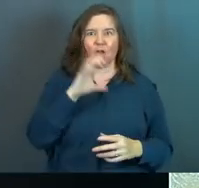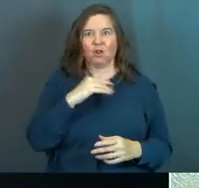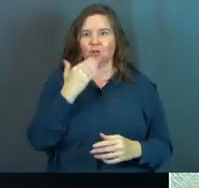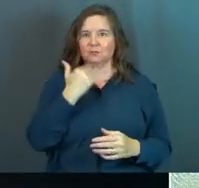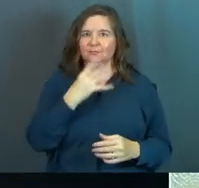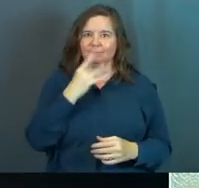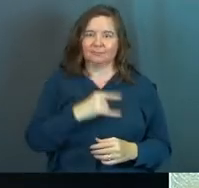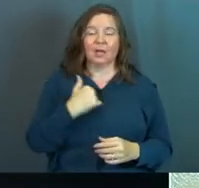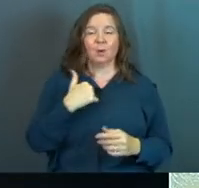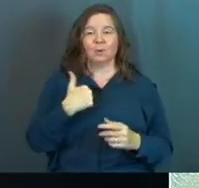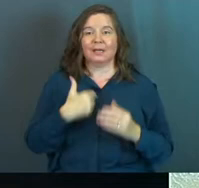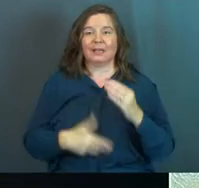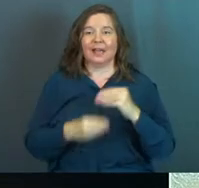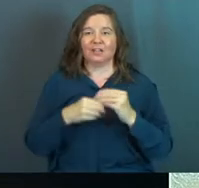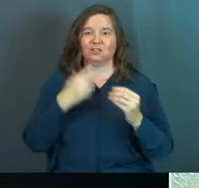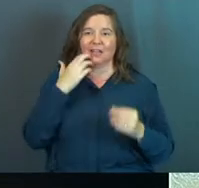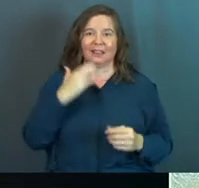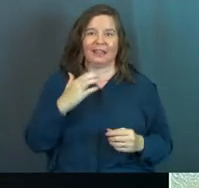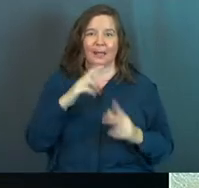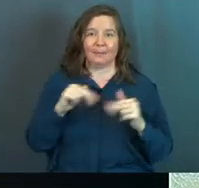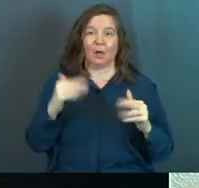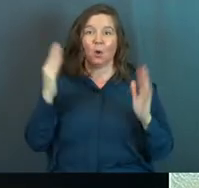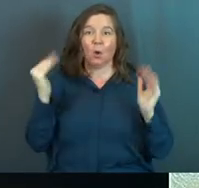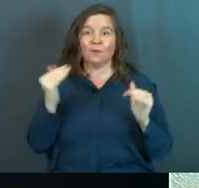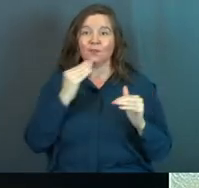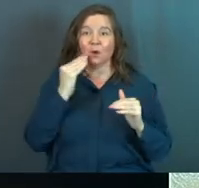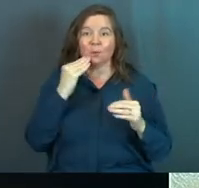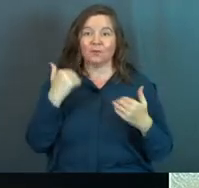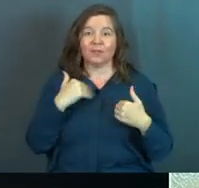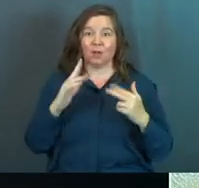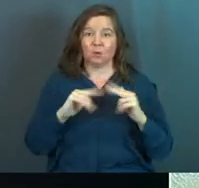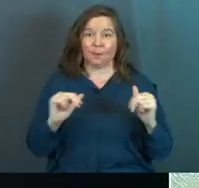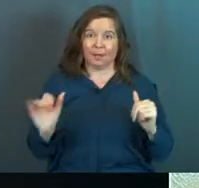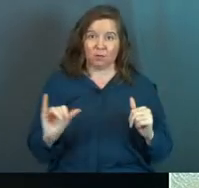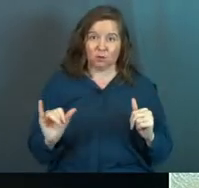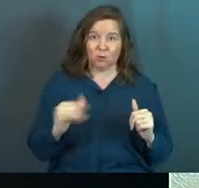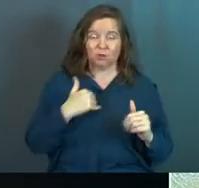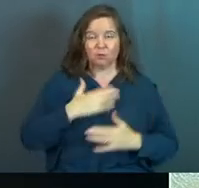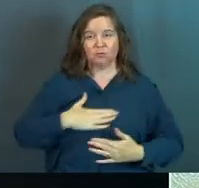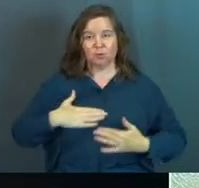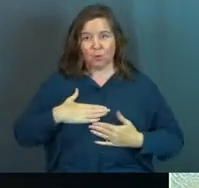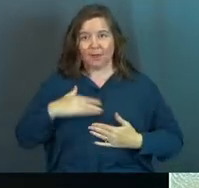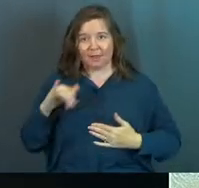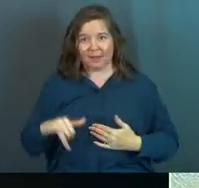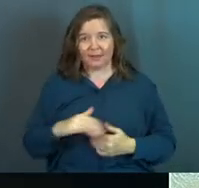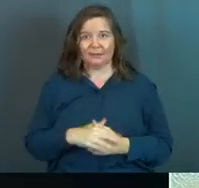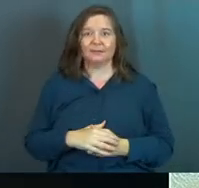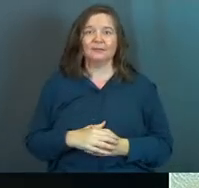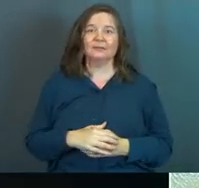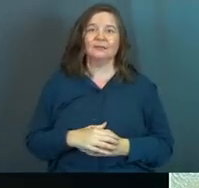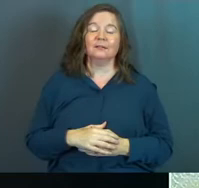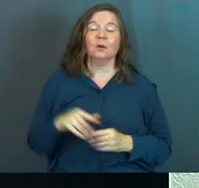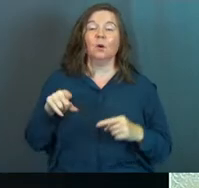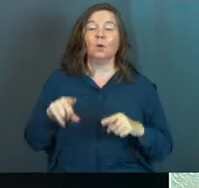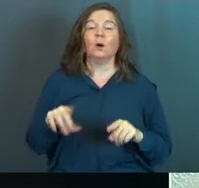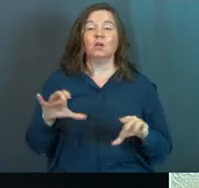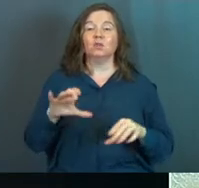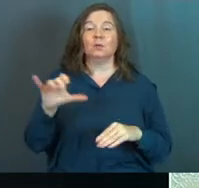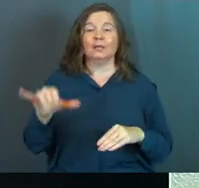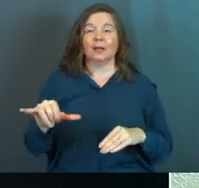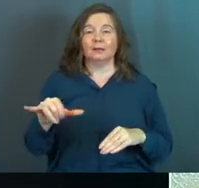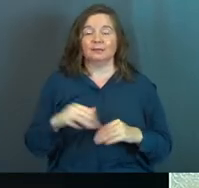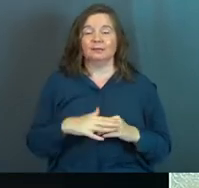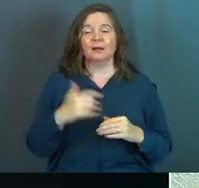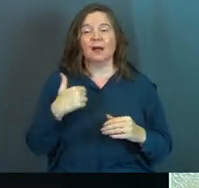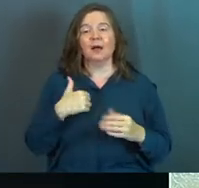looks so good. And we get the extra thick bacon for you. Hopefully at home, you've got your bacon too, and you're enjoying that. While you're doing